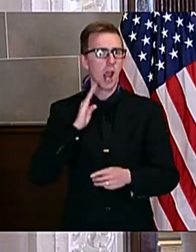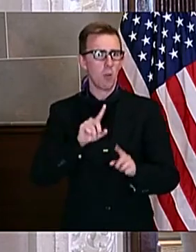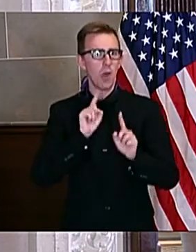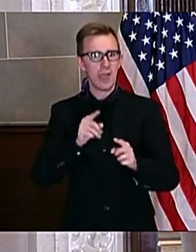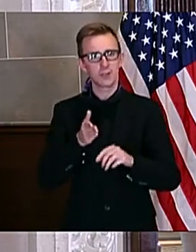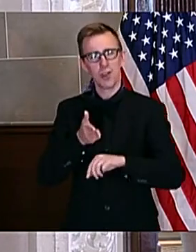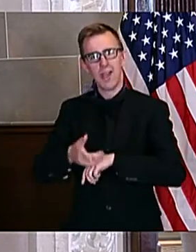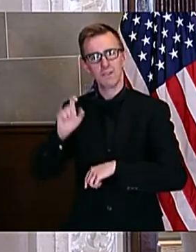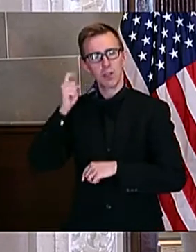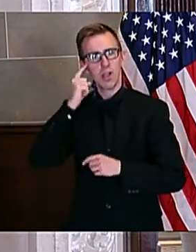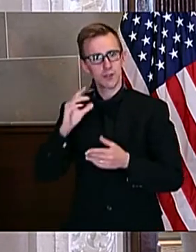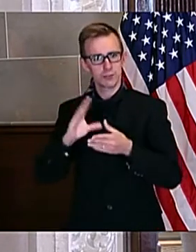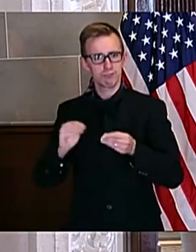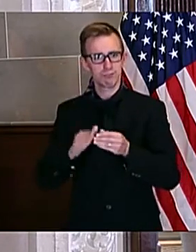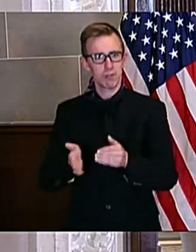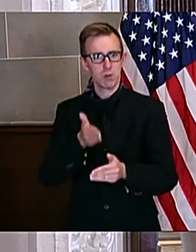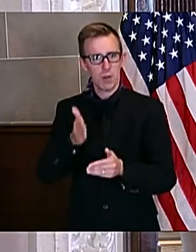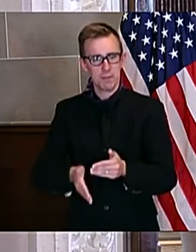end. Thank you.